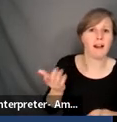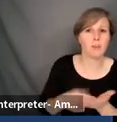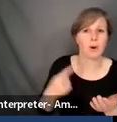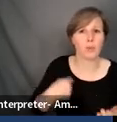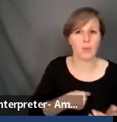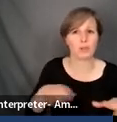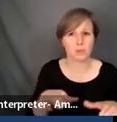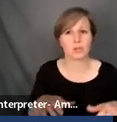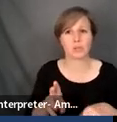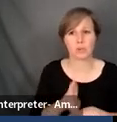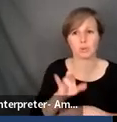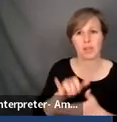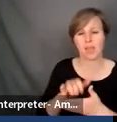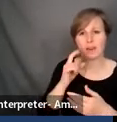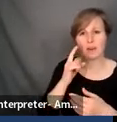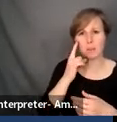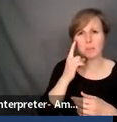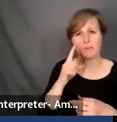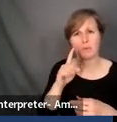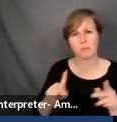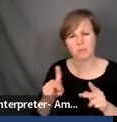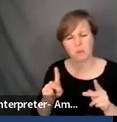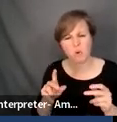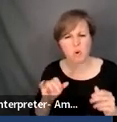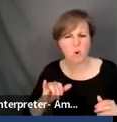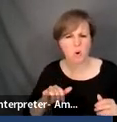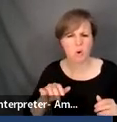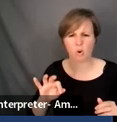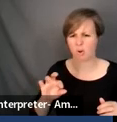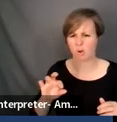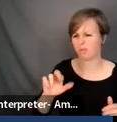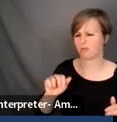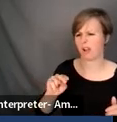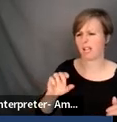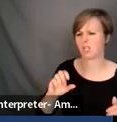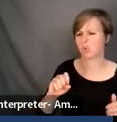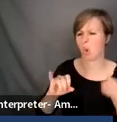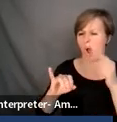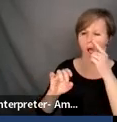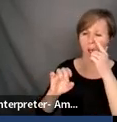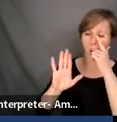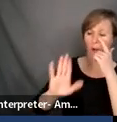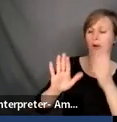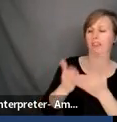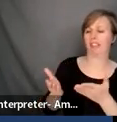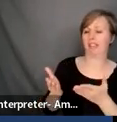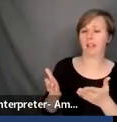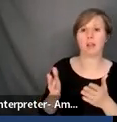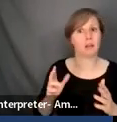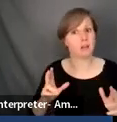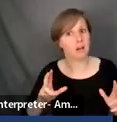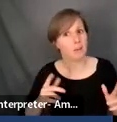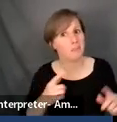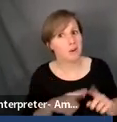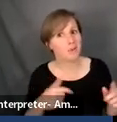you know, to use it as for those people that are like, oh, this must be Francoise's thing. You know, it's not something that's happened national level